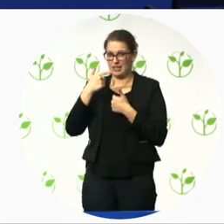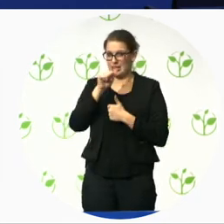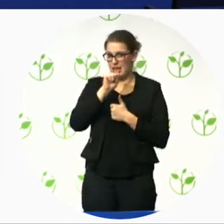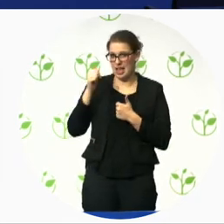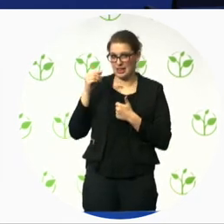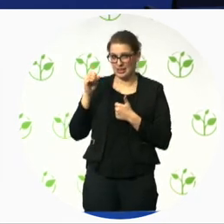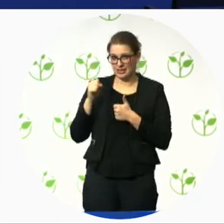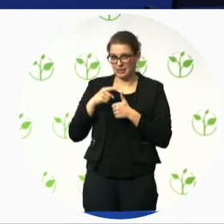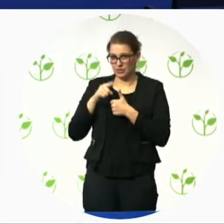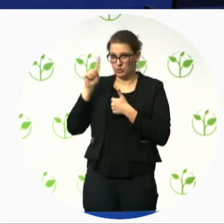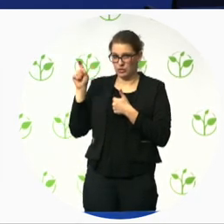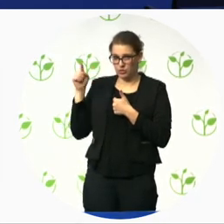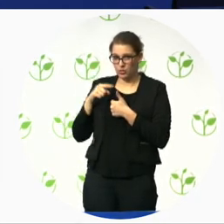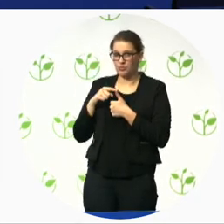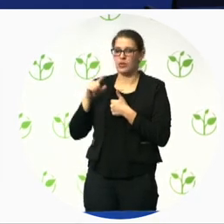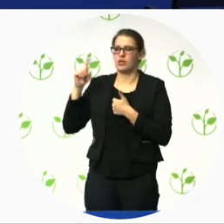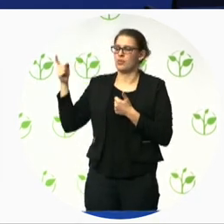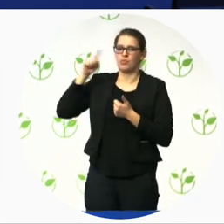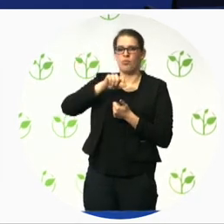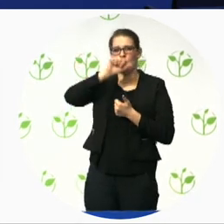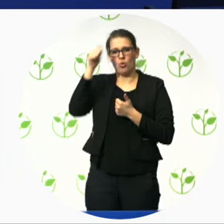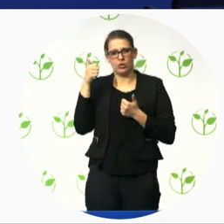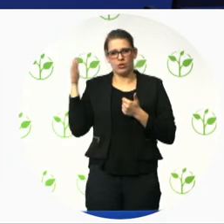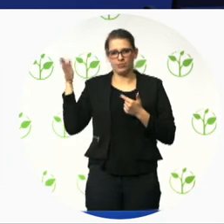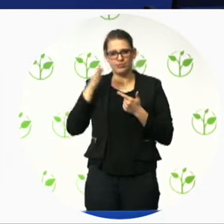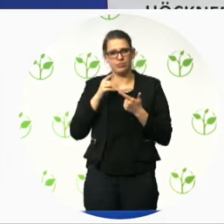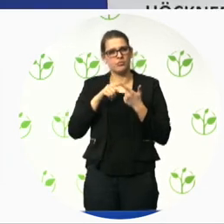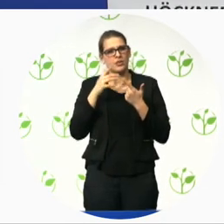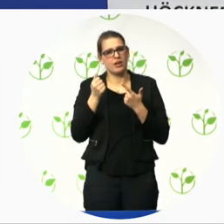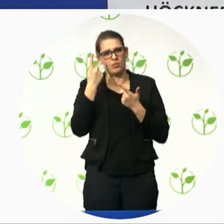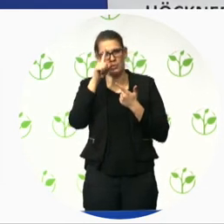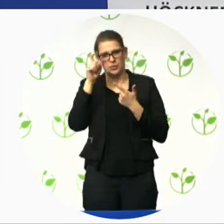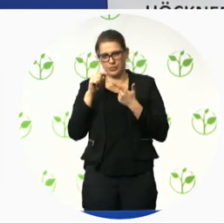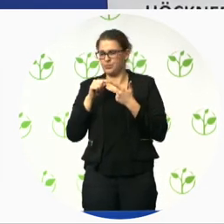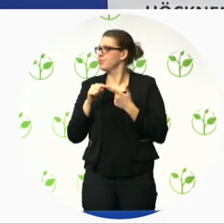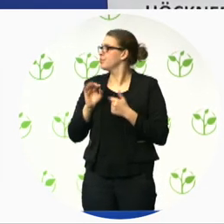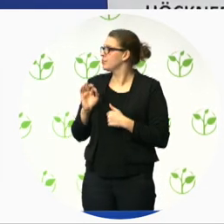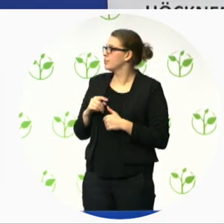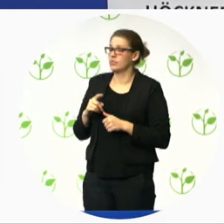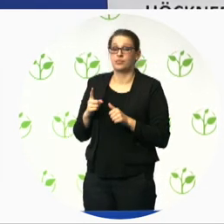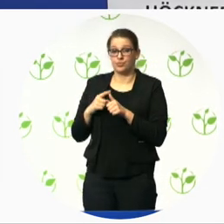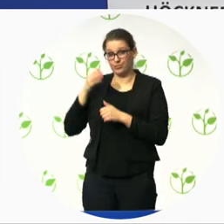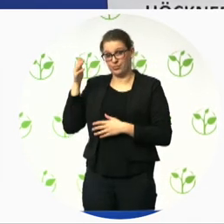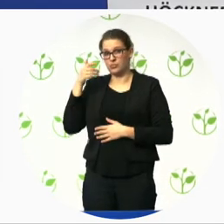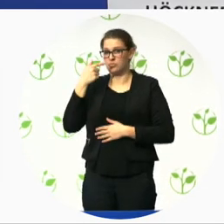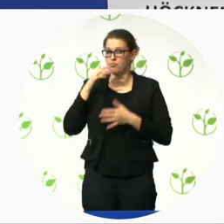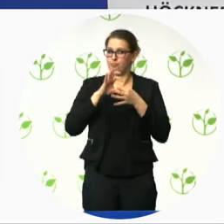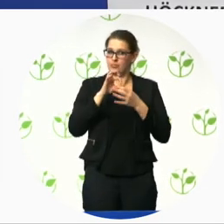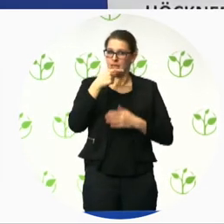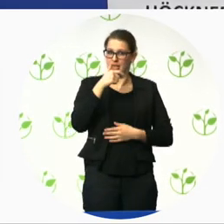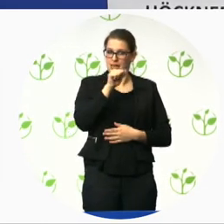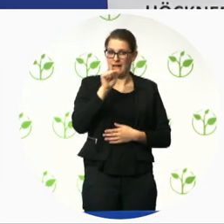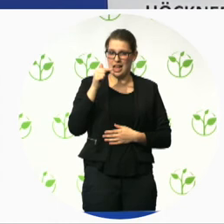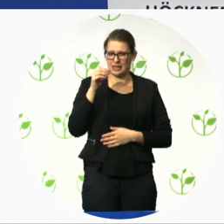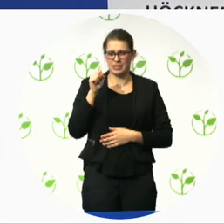one about the different types of standards so to the gentleman in the second row I'm not sure I quite understood your question but I think